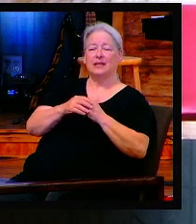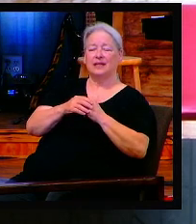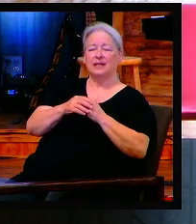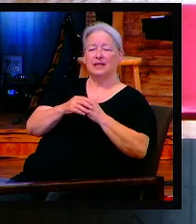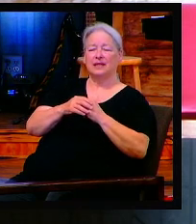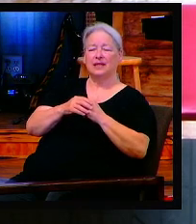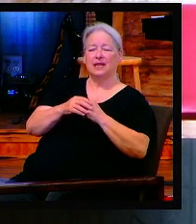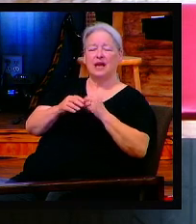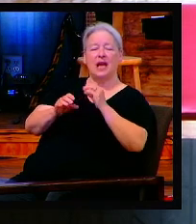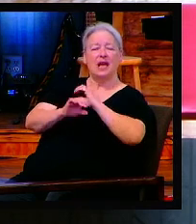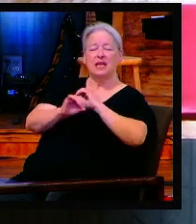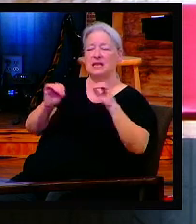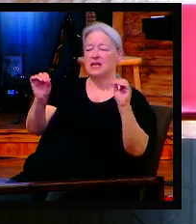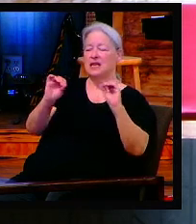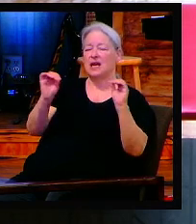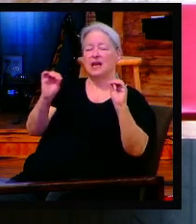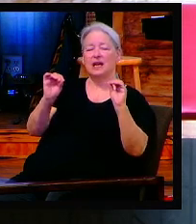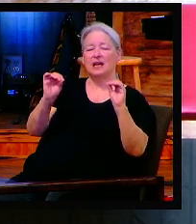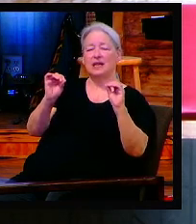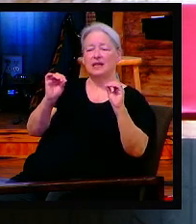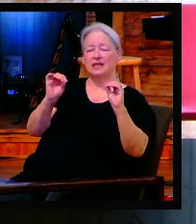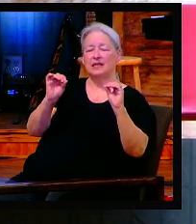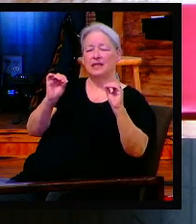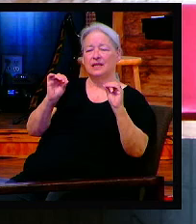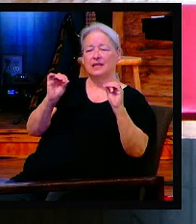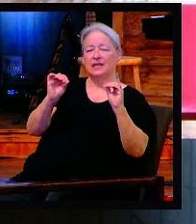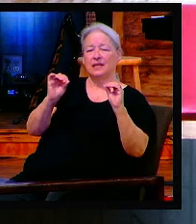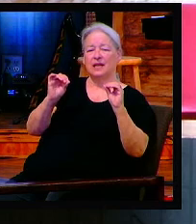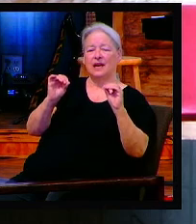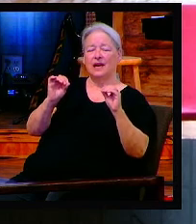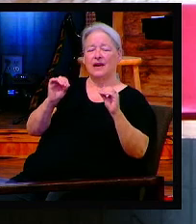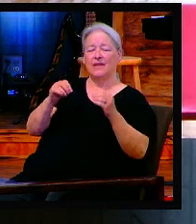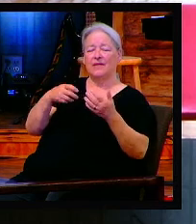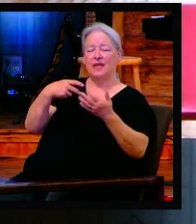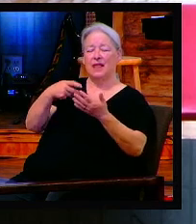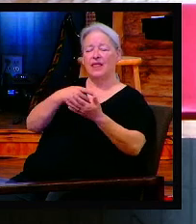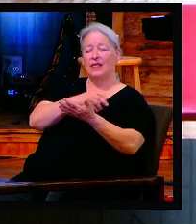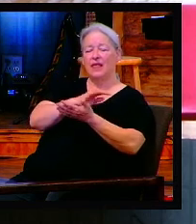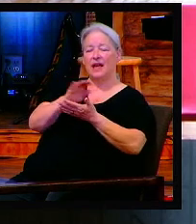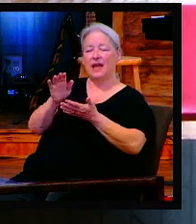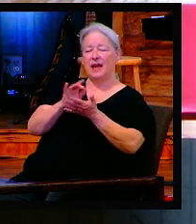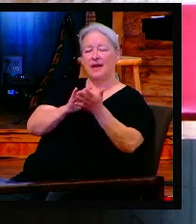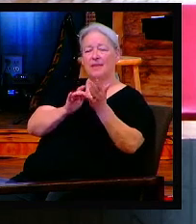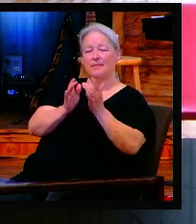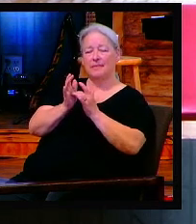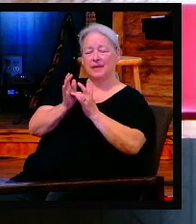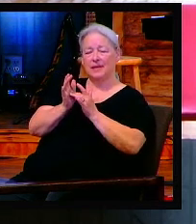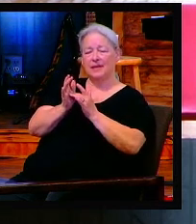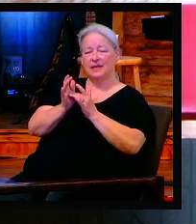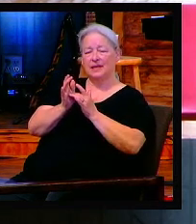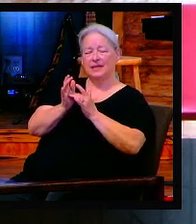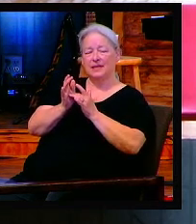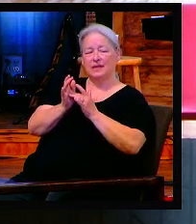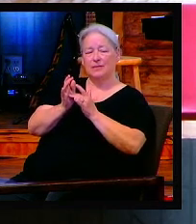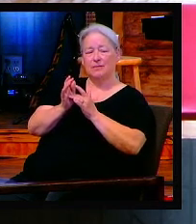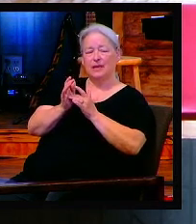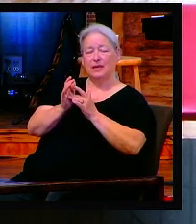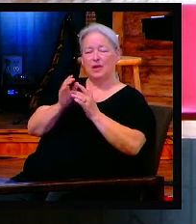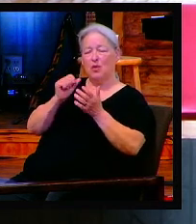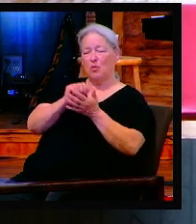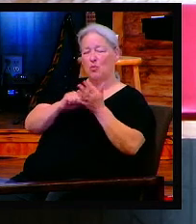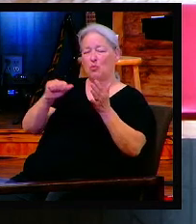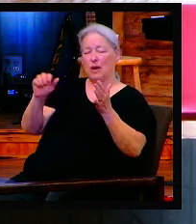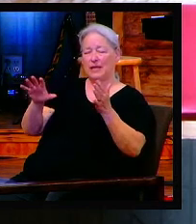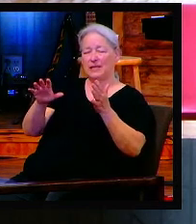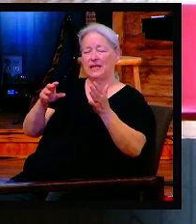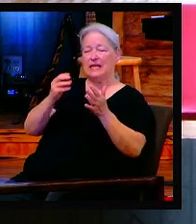remain until morning, and what remains of it until morning you shall burn with fire. And thus you shall eat it with a belt on your waist and your sandals and on